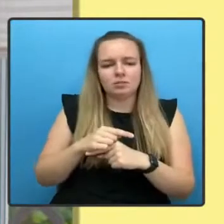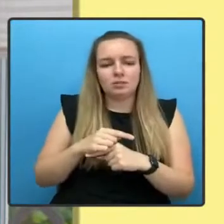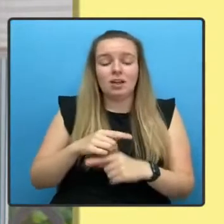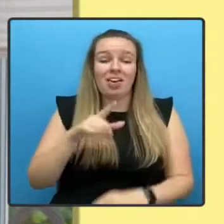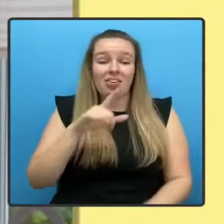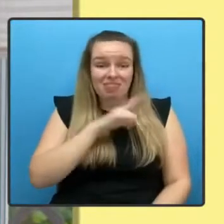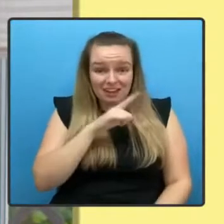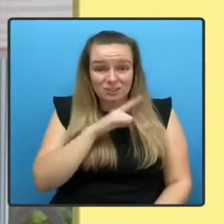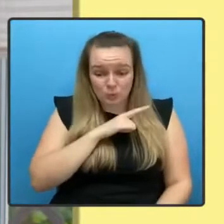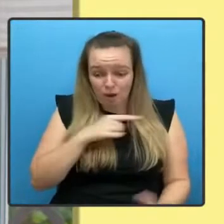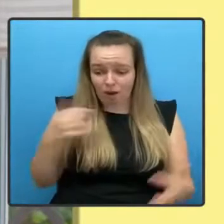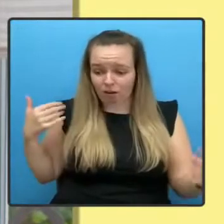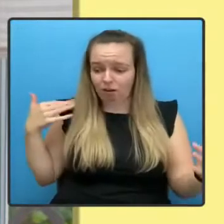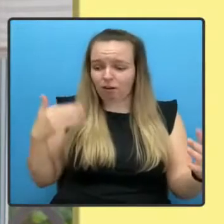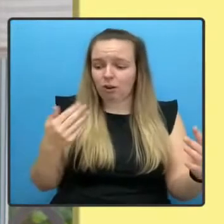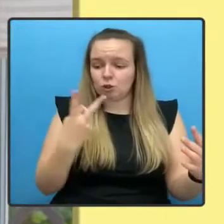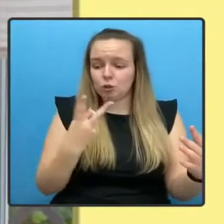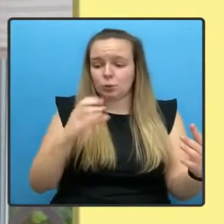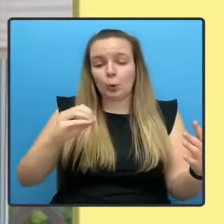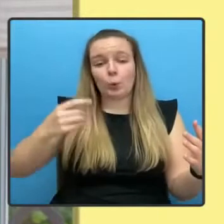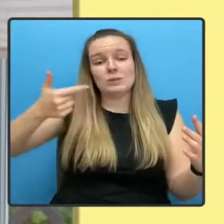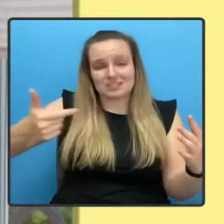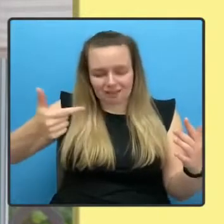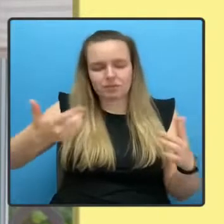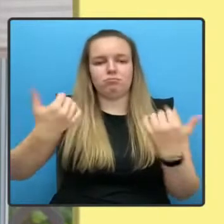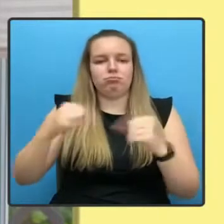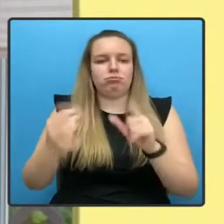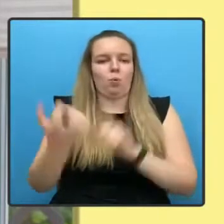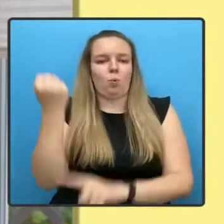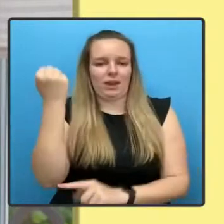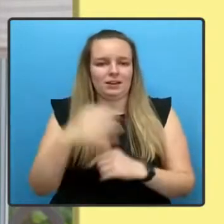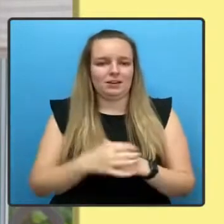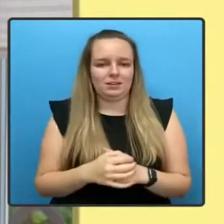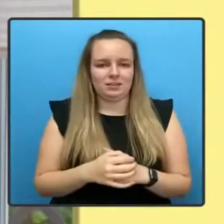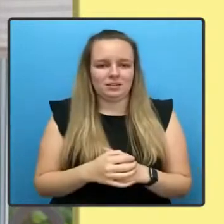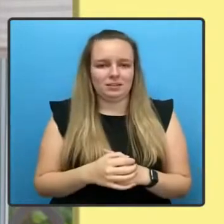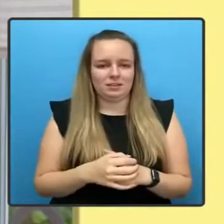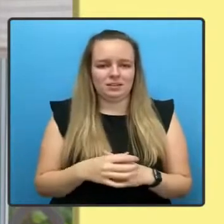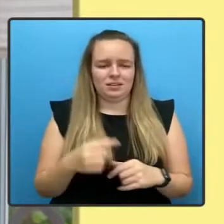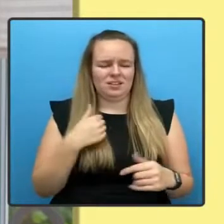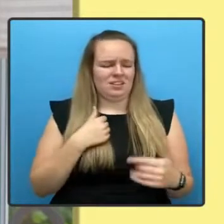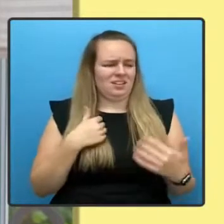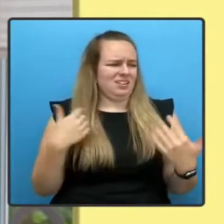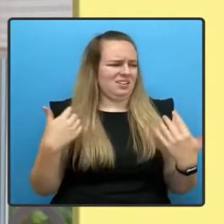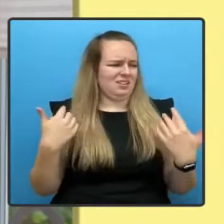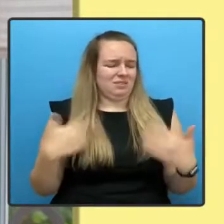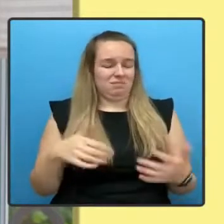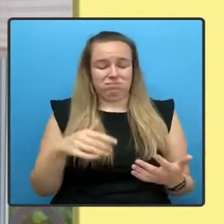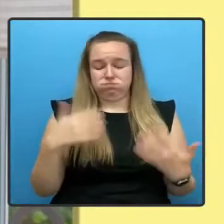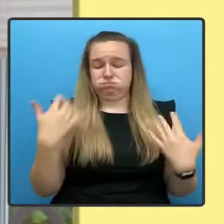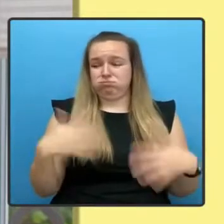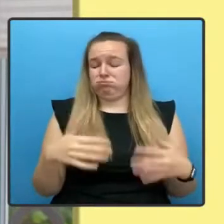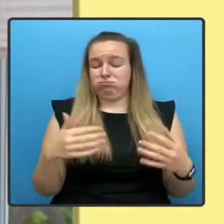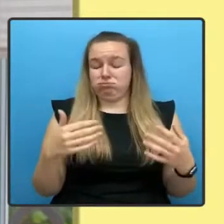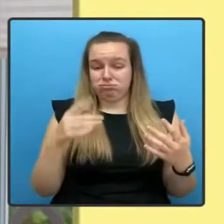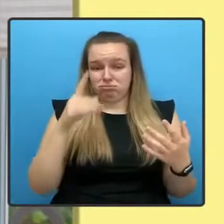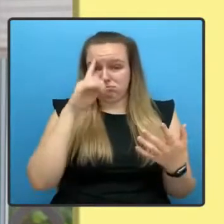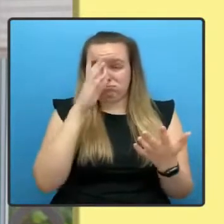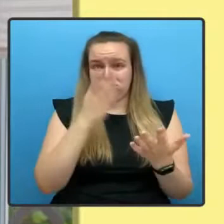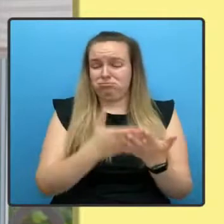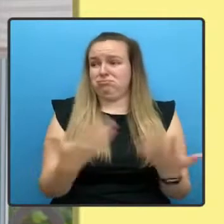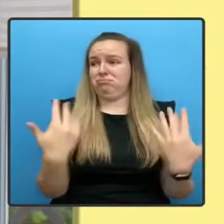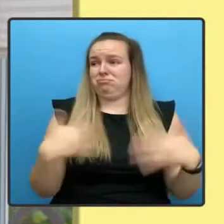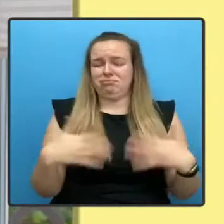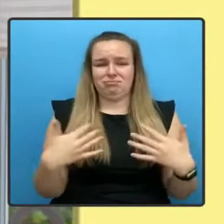2007. It utterly astonishes me, baffles me completely in fact, given the number